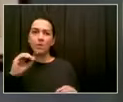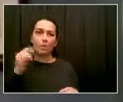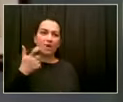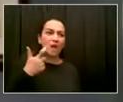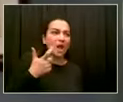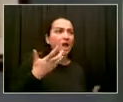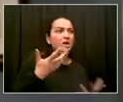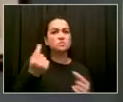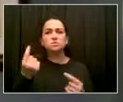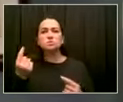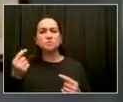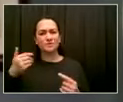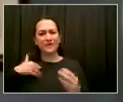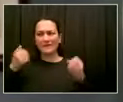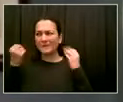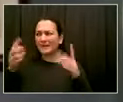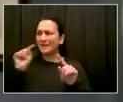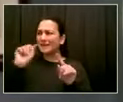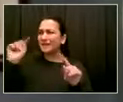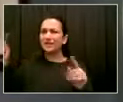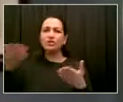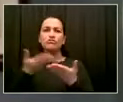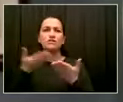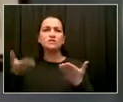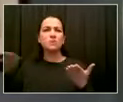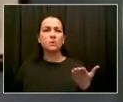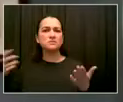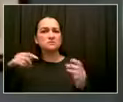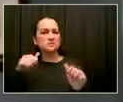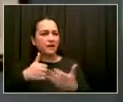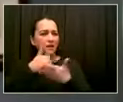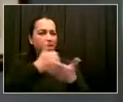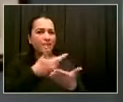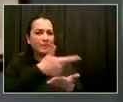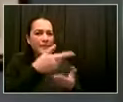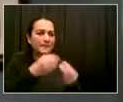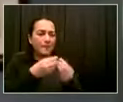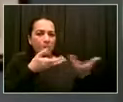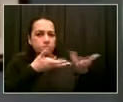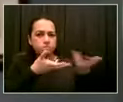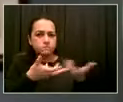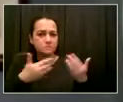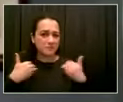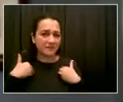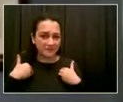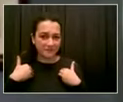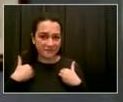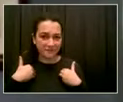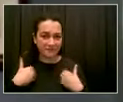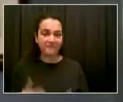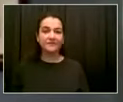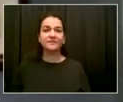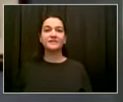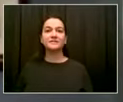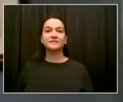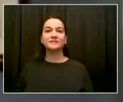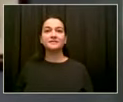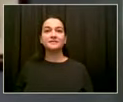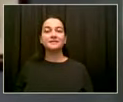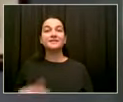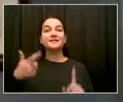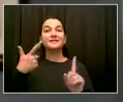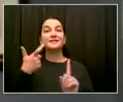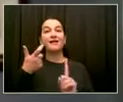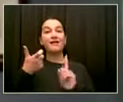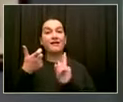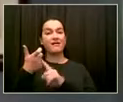for the better. Gun violence leads to loss of life, whether as a victim or as a shooter. The lives that are